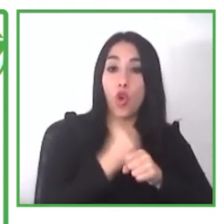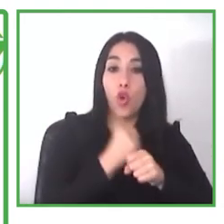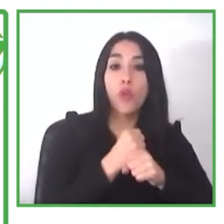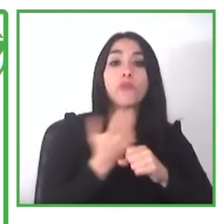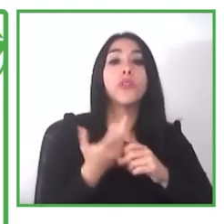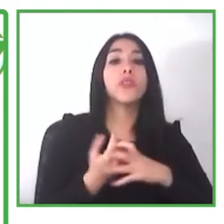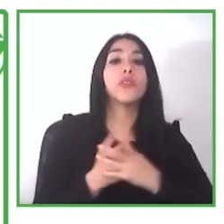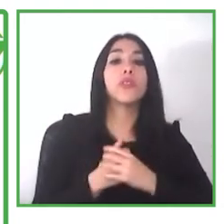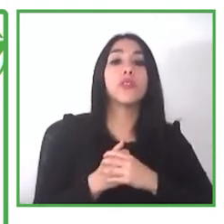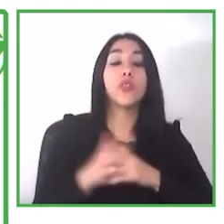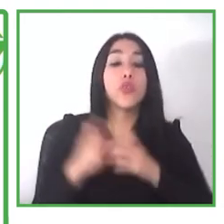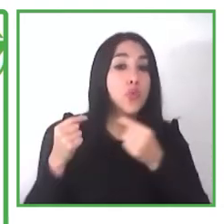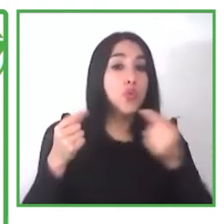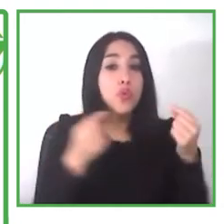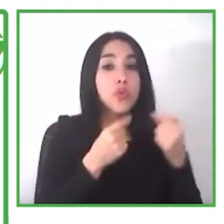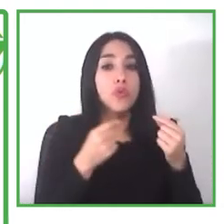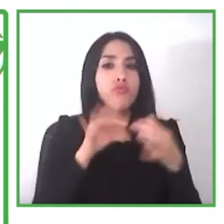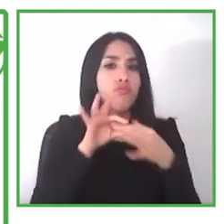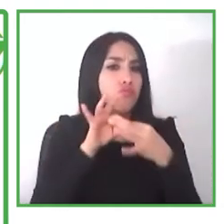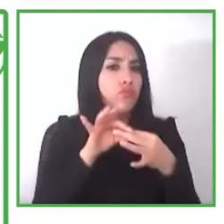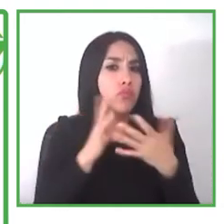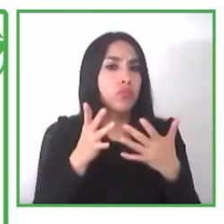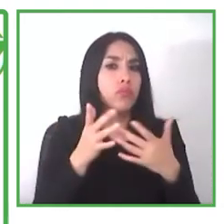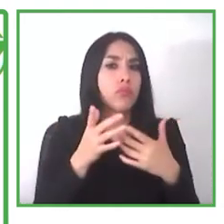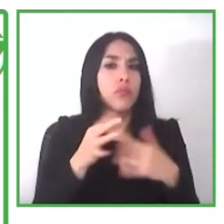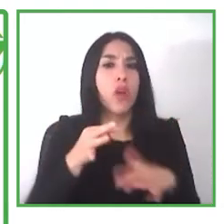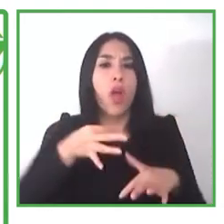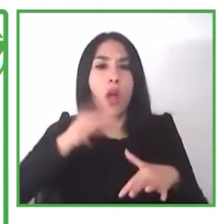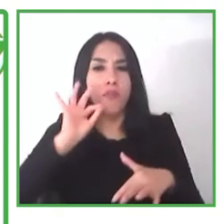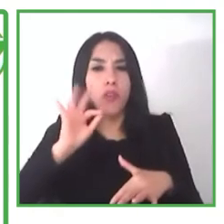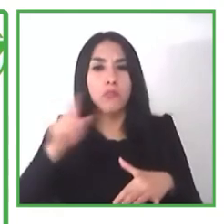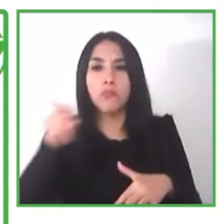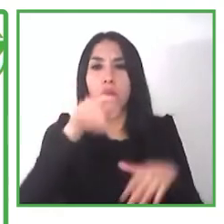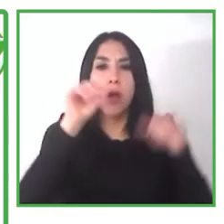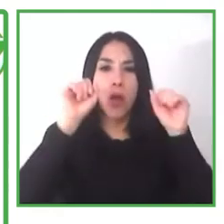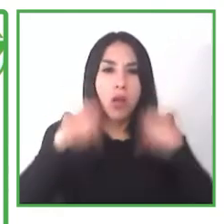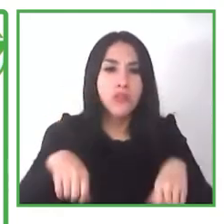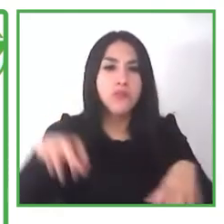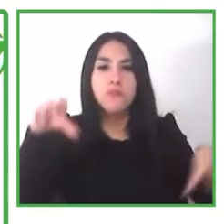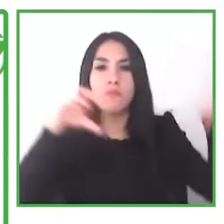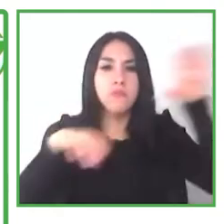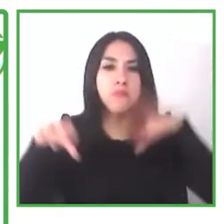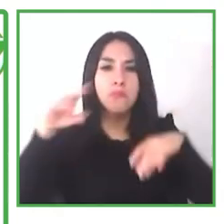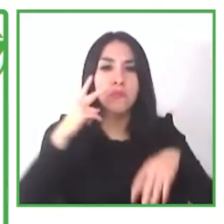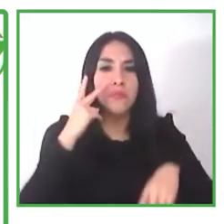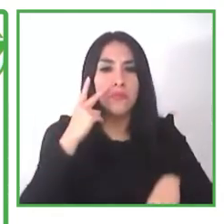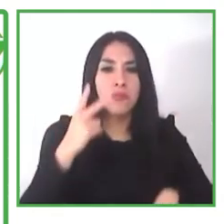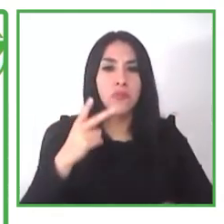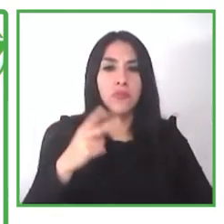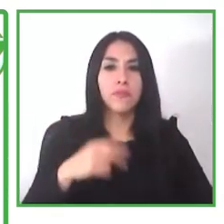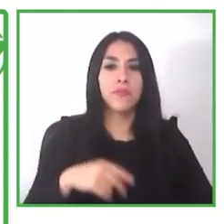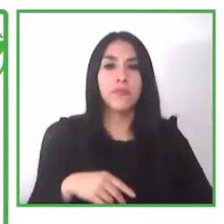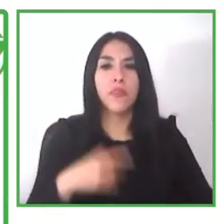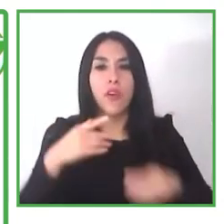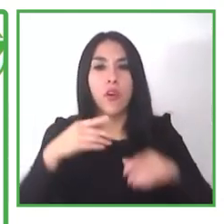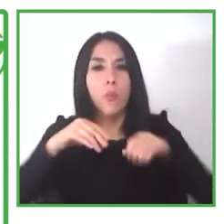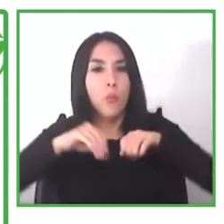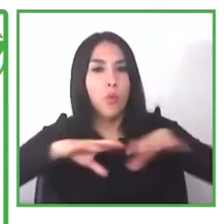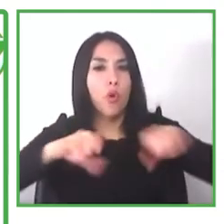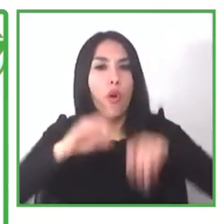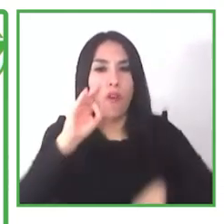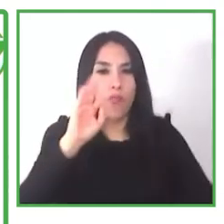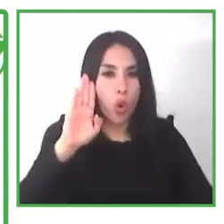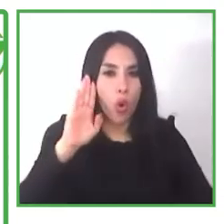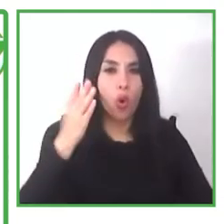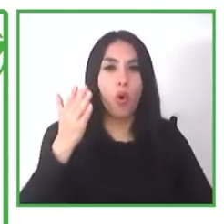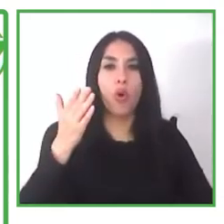instagram and facebook and basically this program is very important because the rest of our users that haven't had